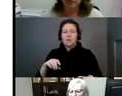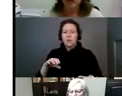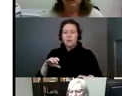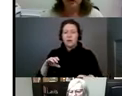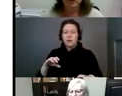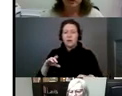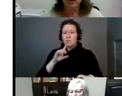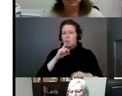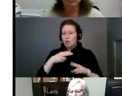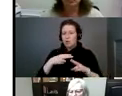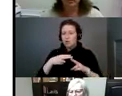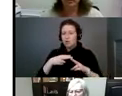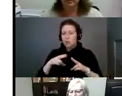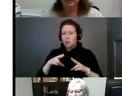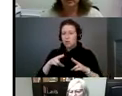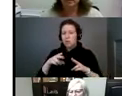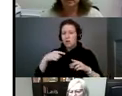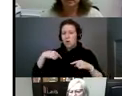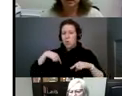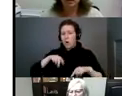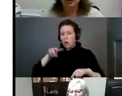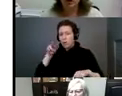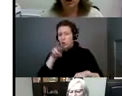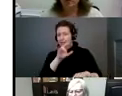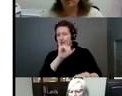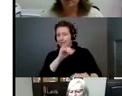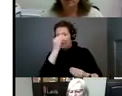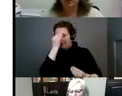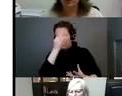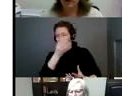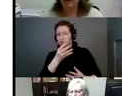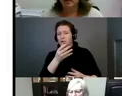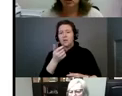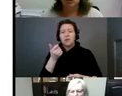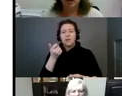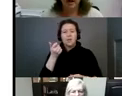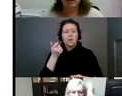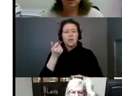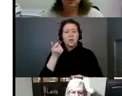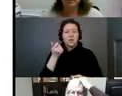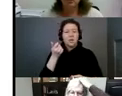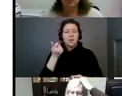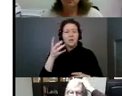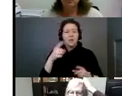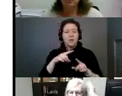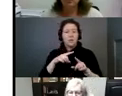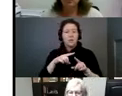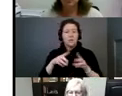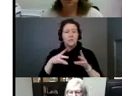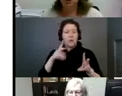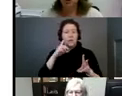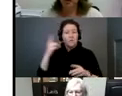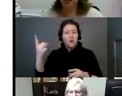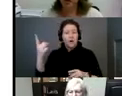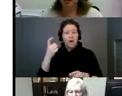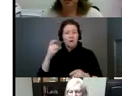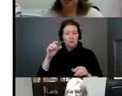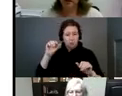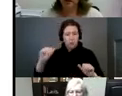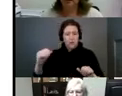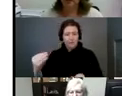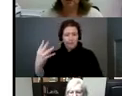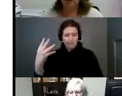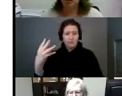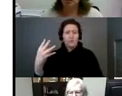Really quickly, folks, while you're looking at this, there are a couple of different ways that you can ask questions. You can turn on your camera